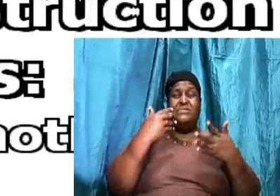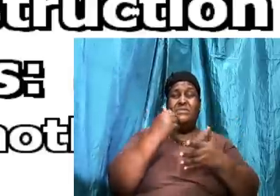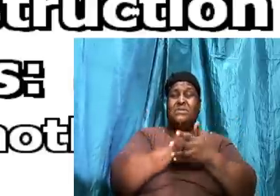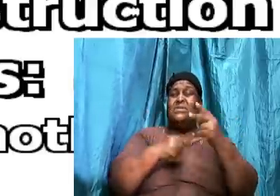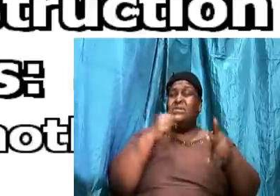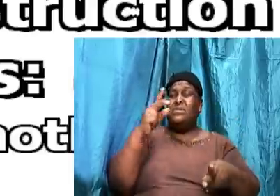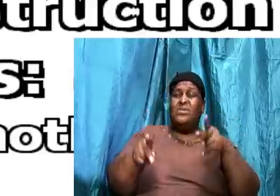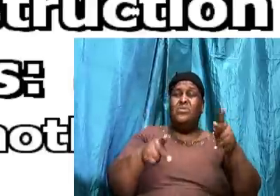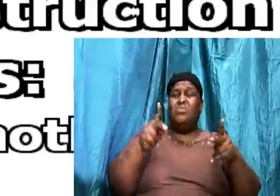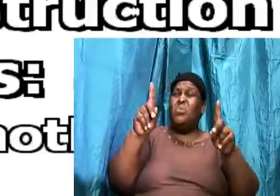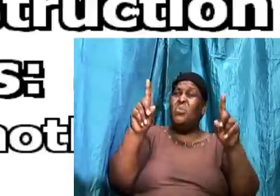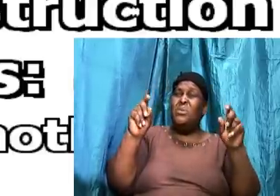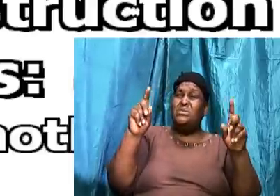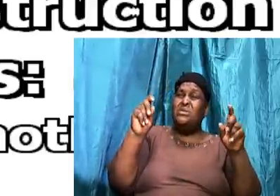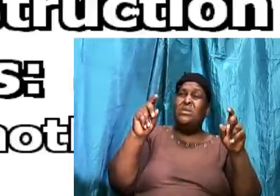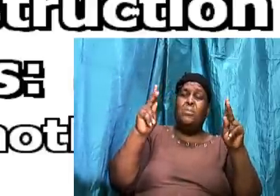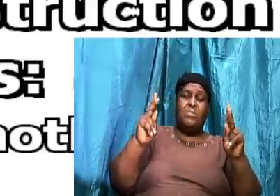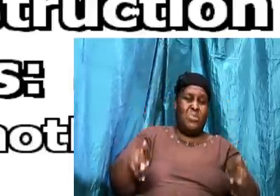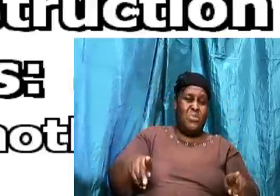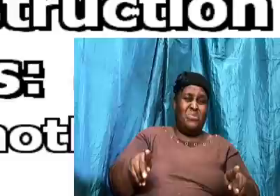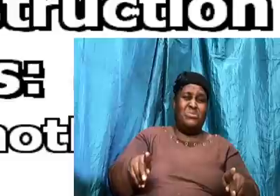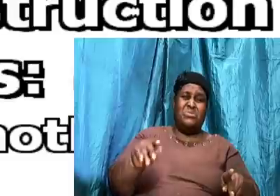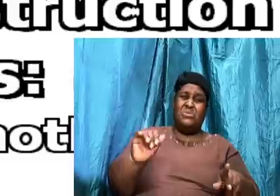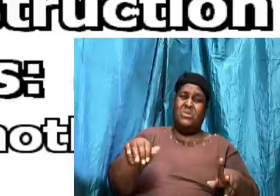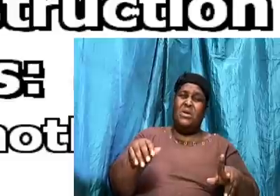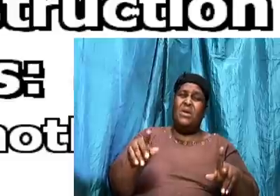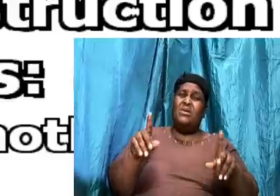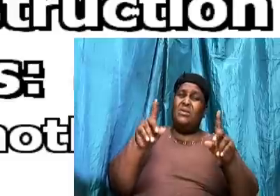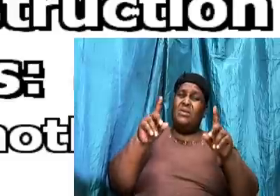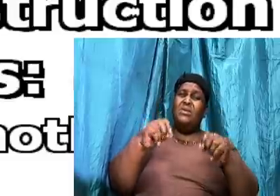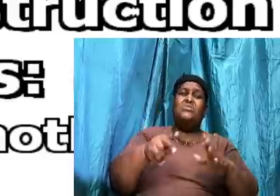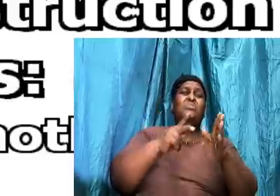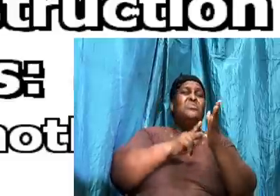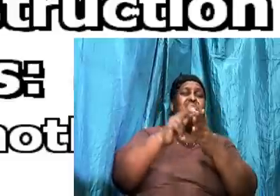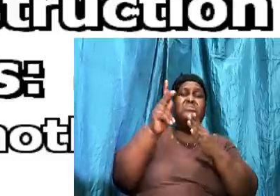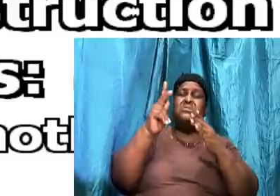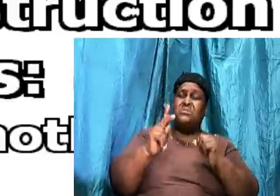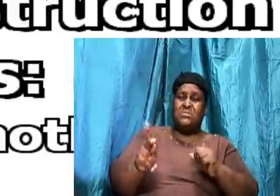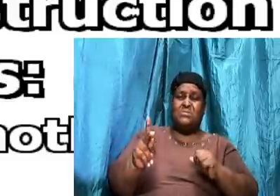The person. That is presenting. Not realizing. That God.